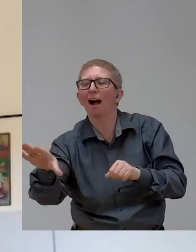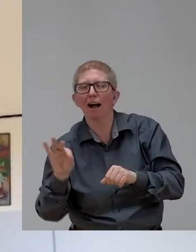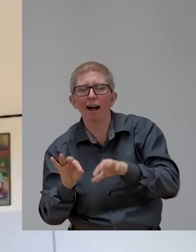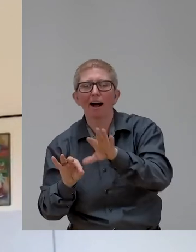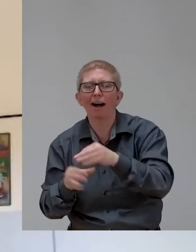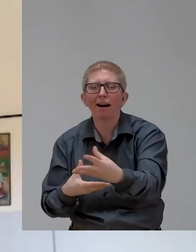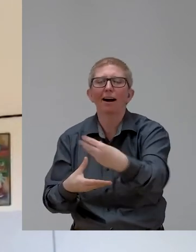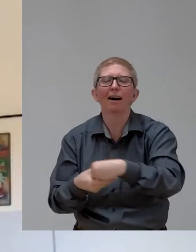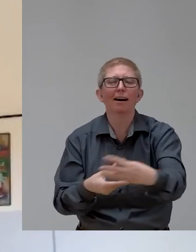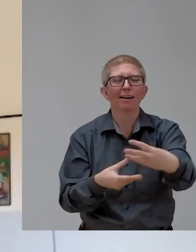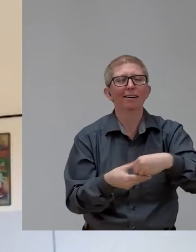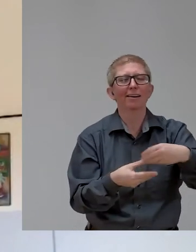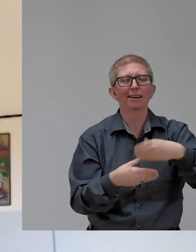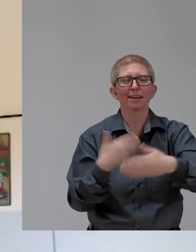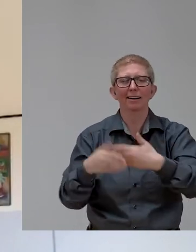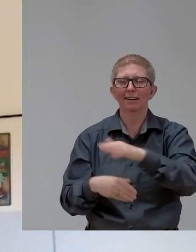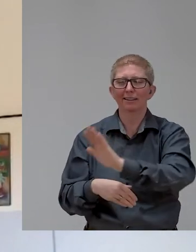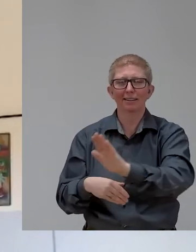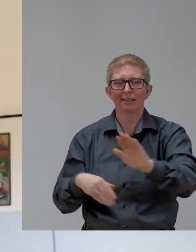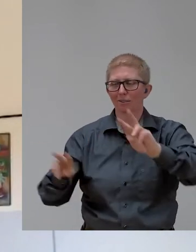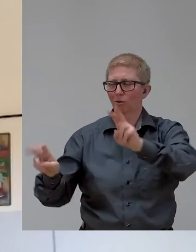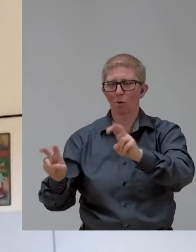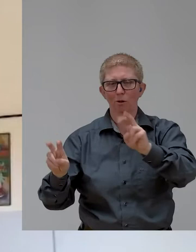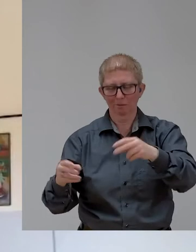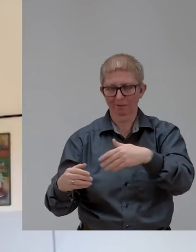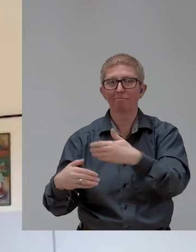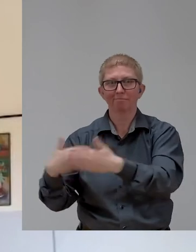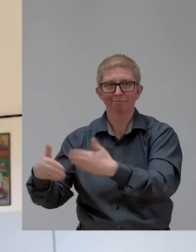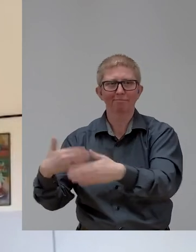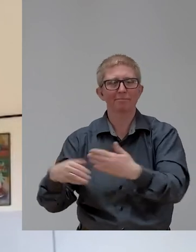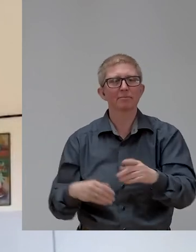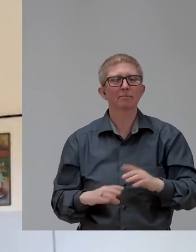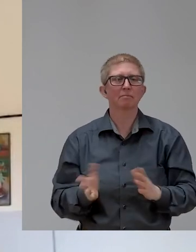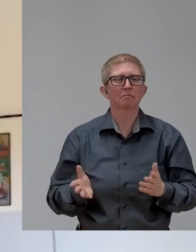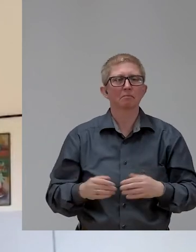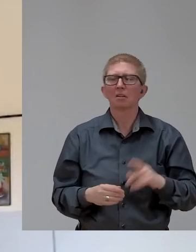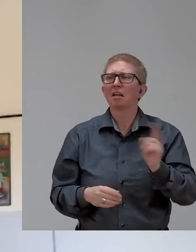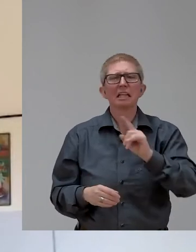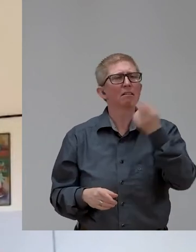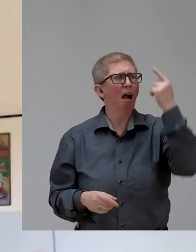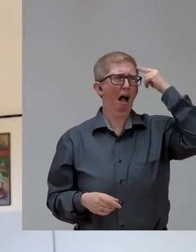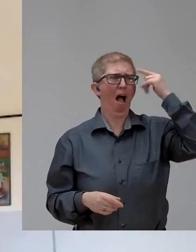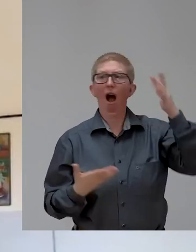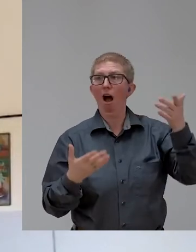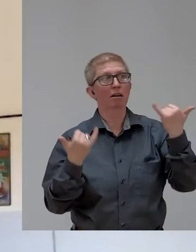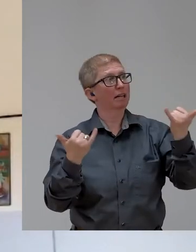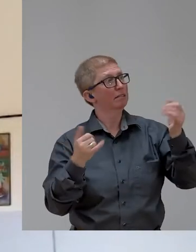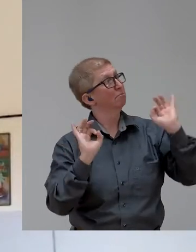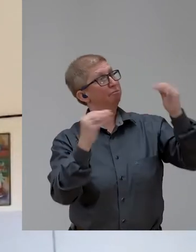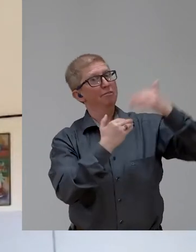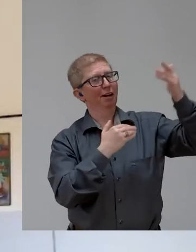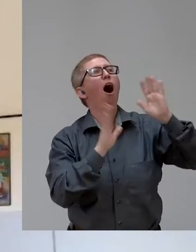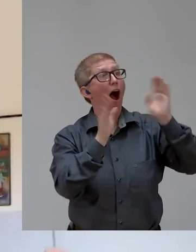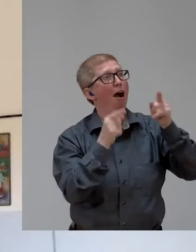this topic. But it's not just always the latest, greatest tech. We're now talking much more about things like frontline workers